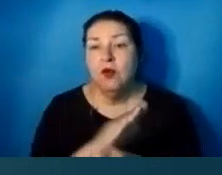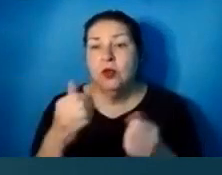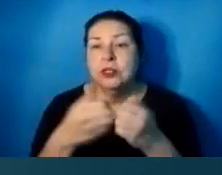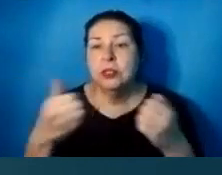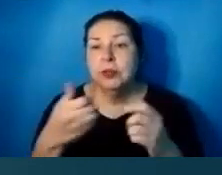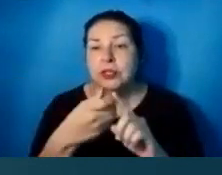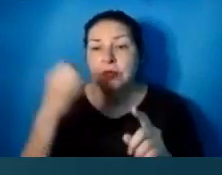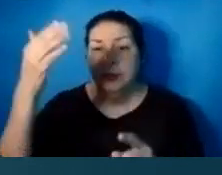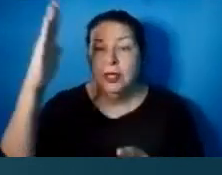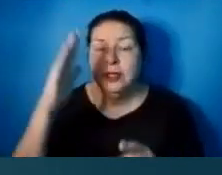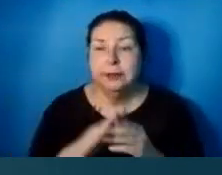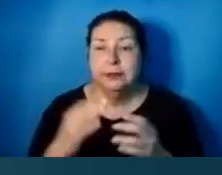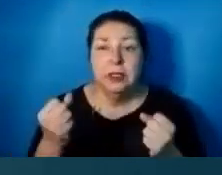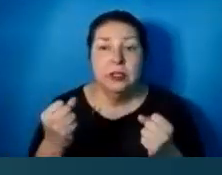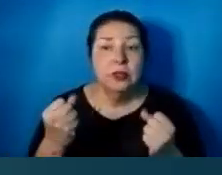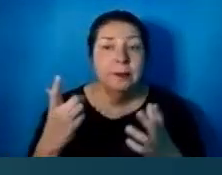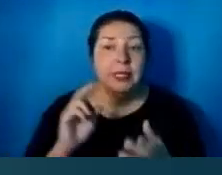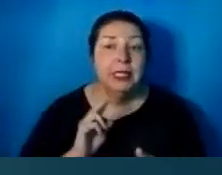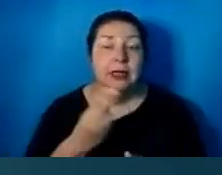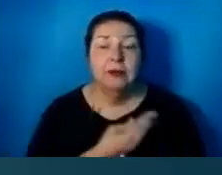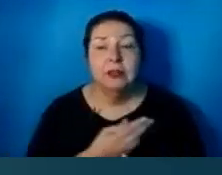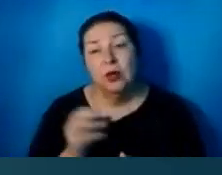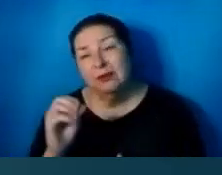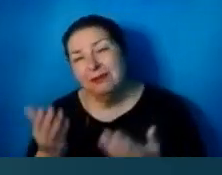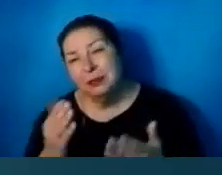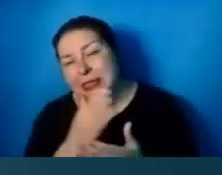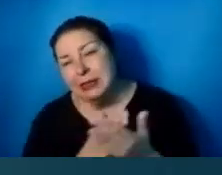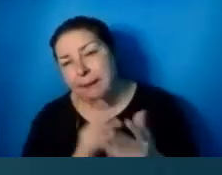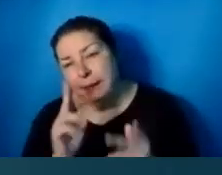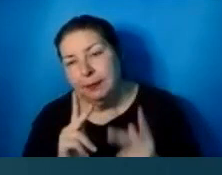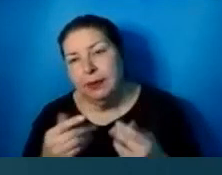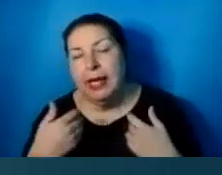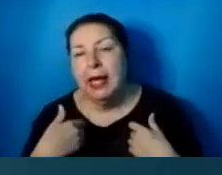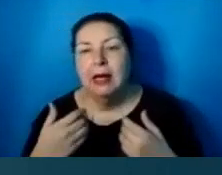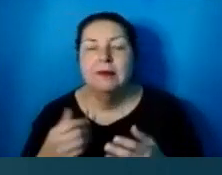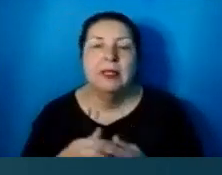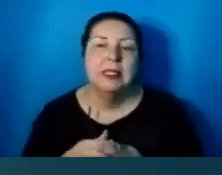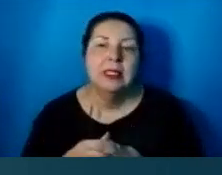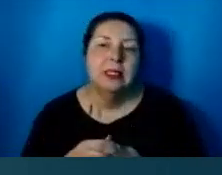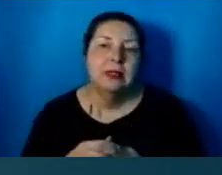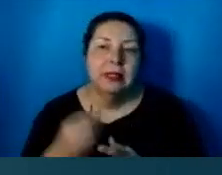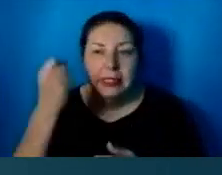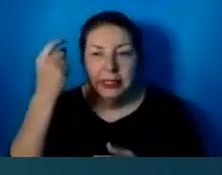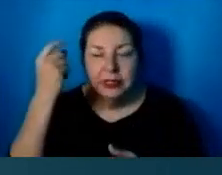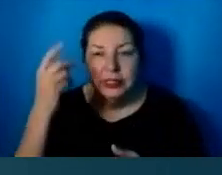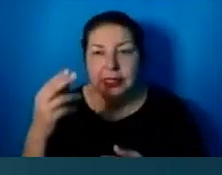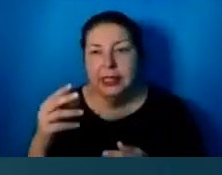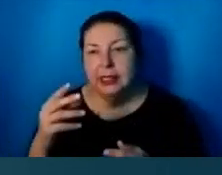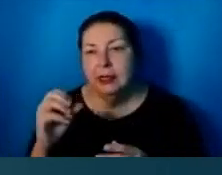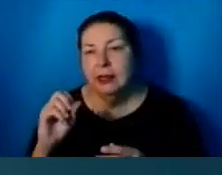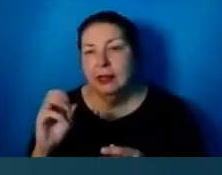A lot of us, or some people, have a understanding of hell as,